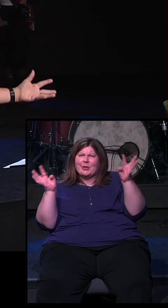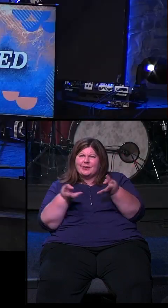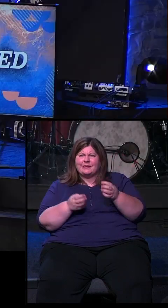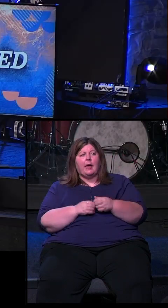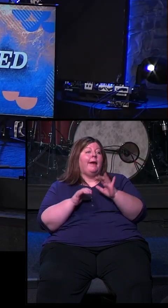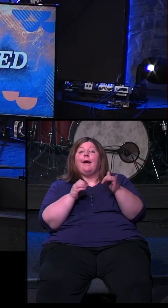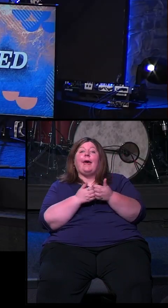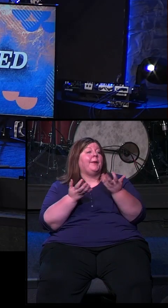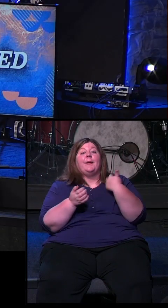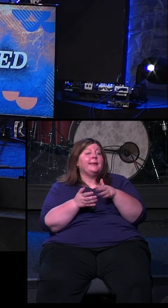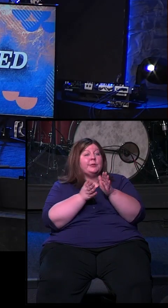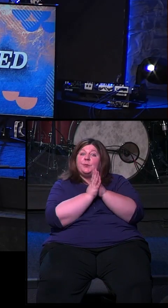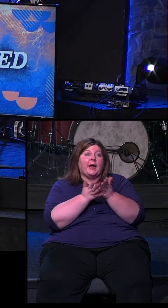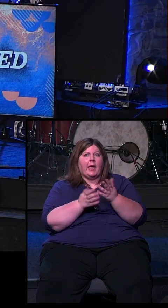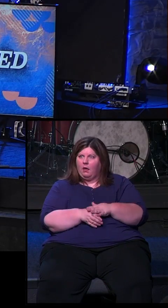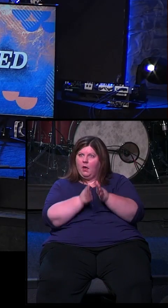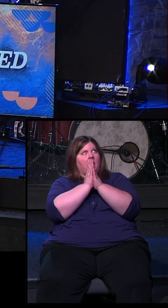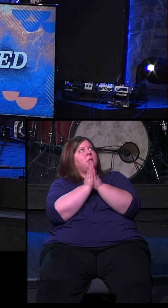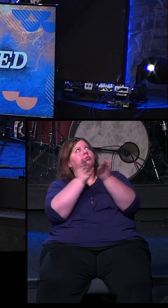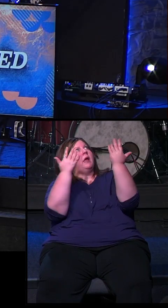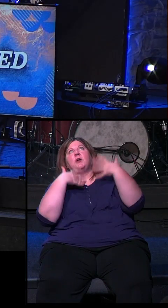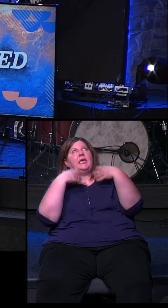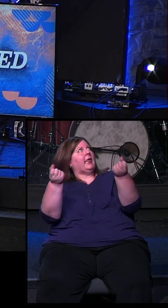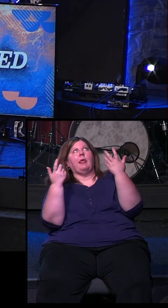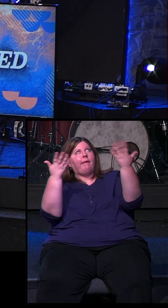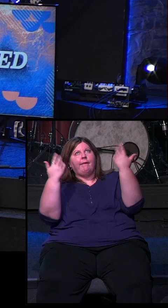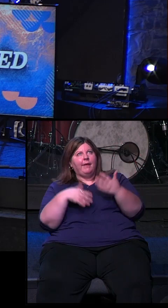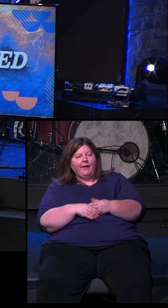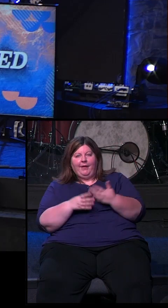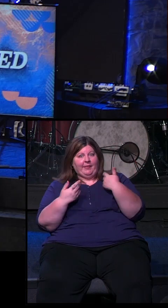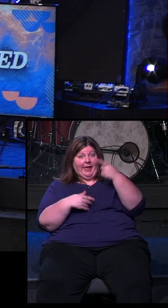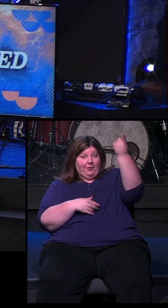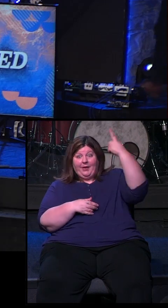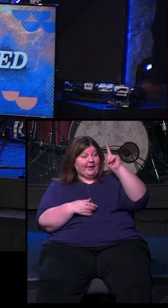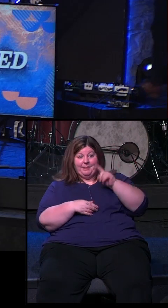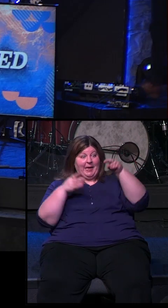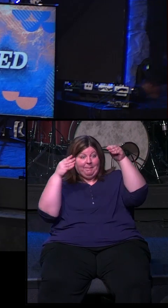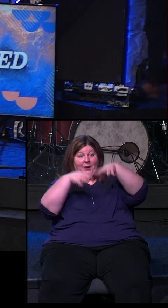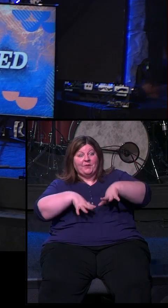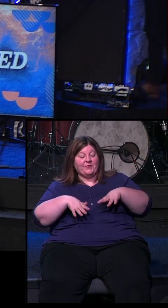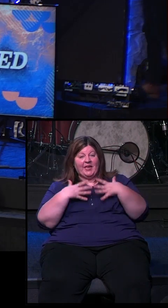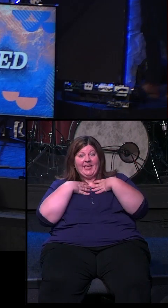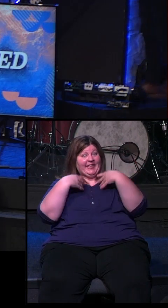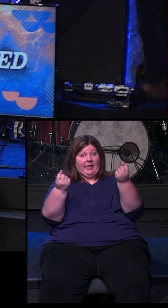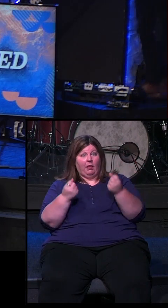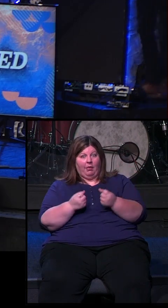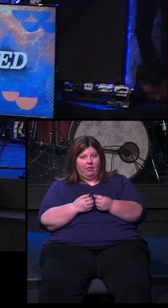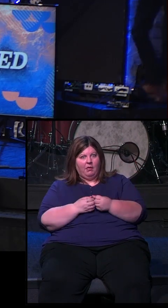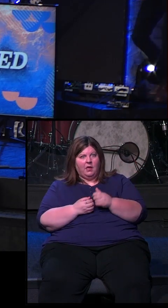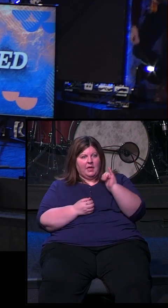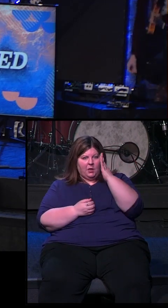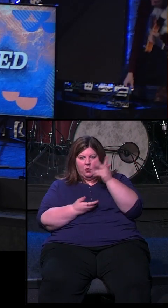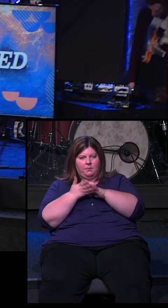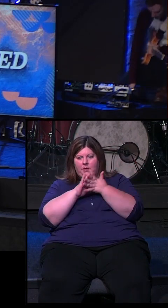How do you want us to pray? Like, let's pray for total healing, that the heavens would part, that God would come down, that he would heal her son totally, that he